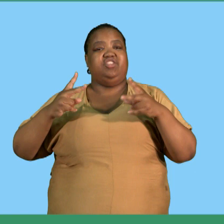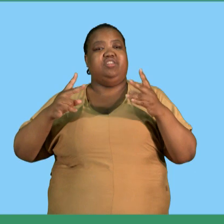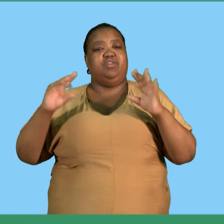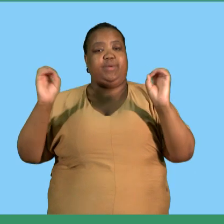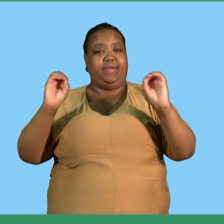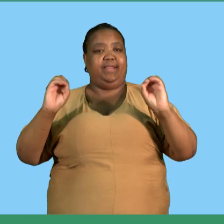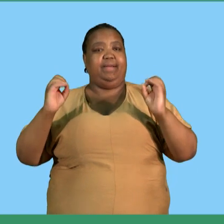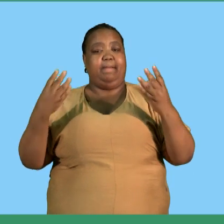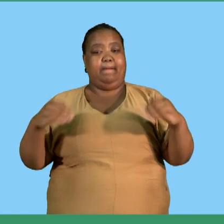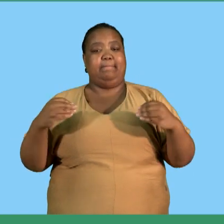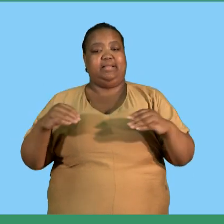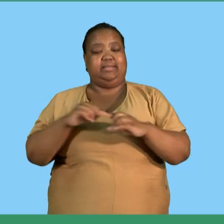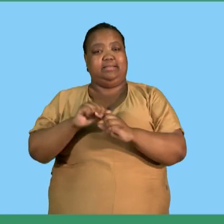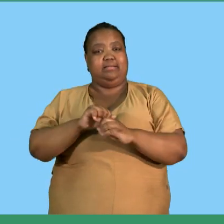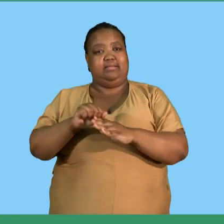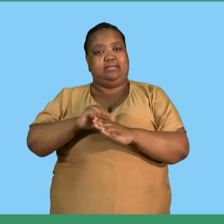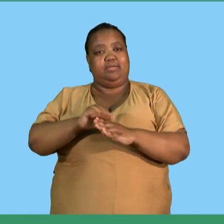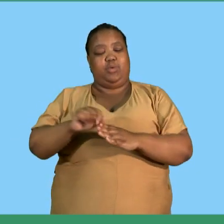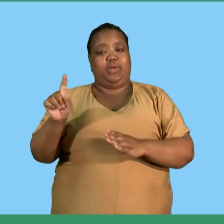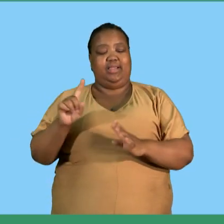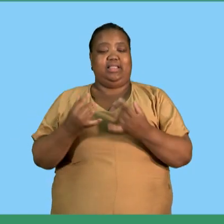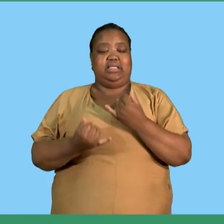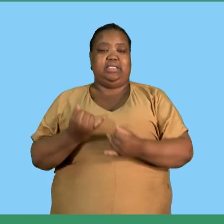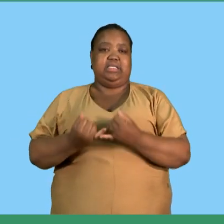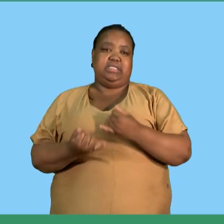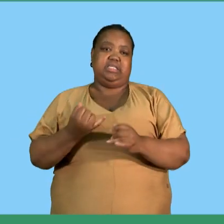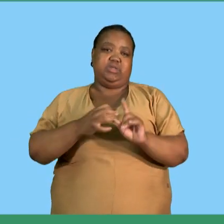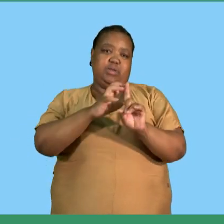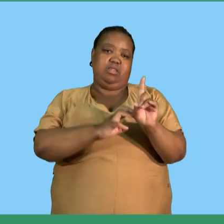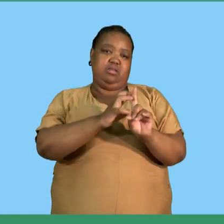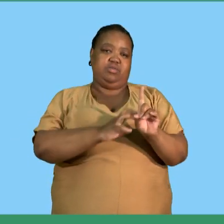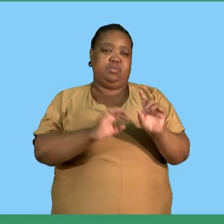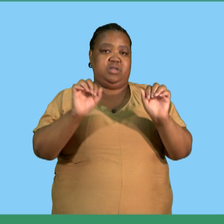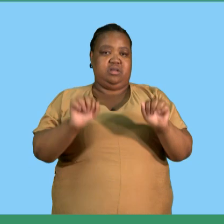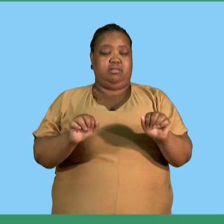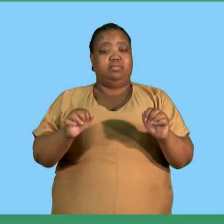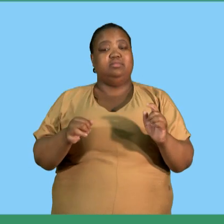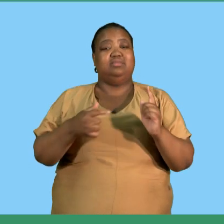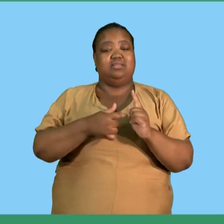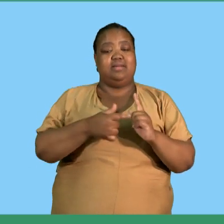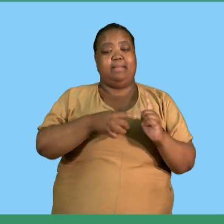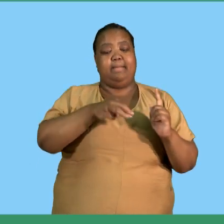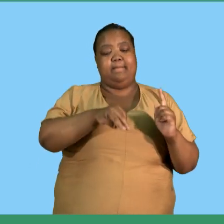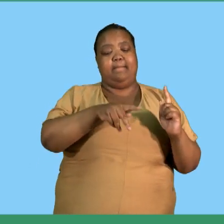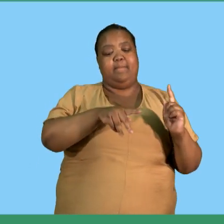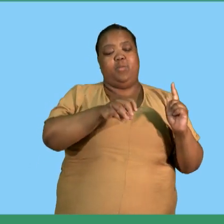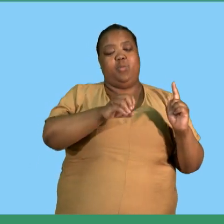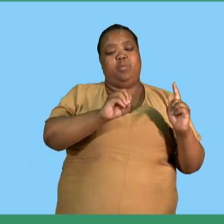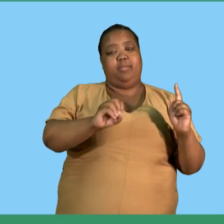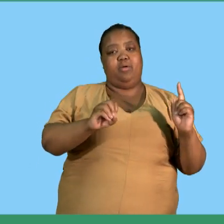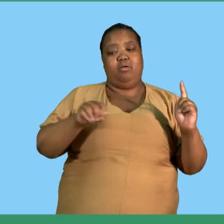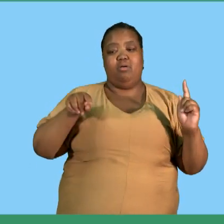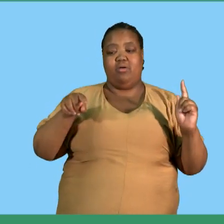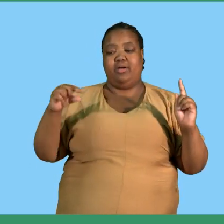practice rather right we've got sexual harassment we are reminded of our scenario they said mpo promised